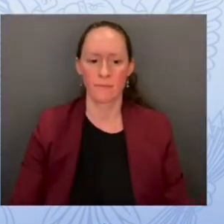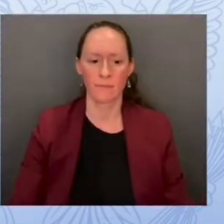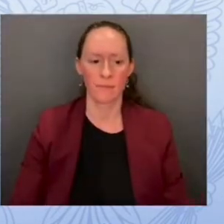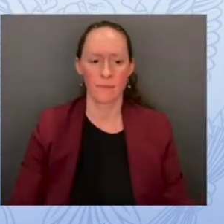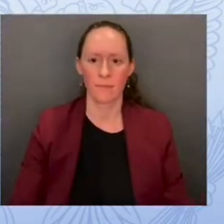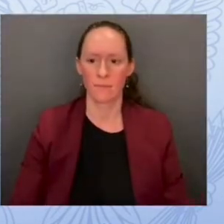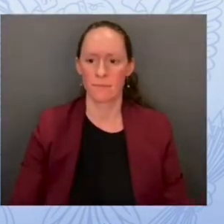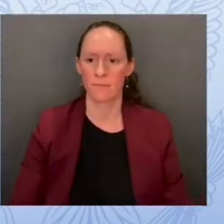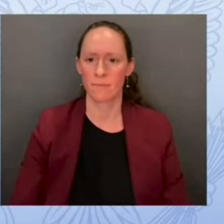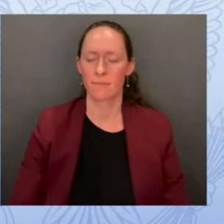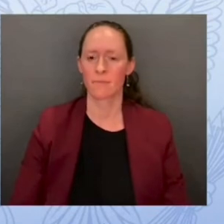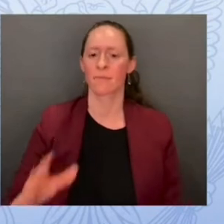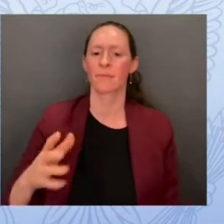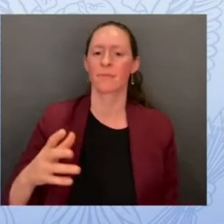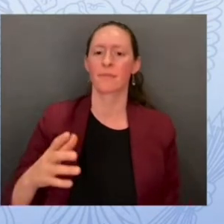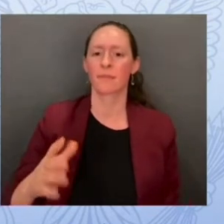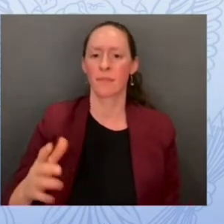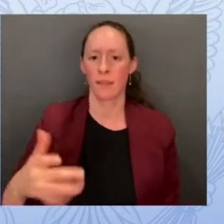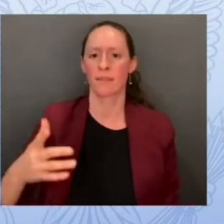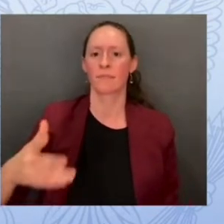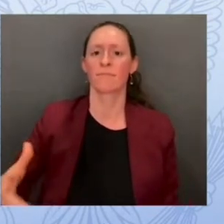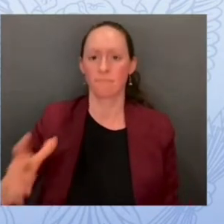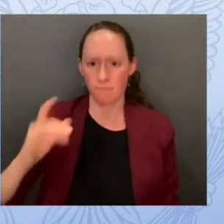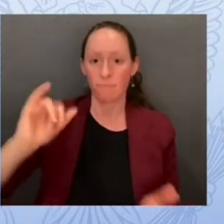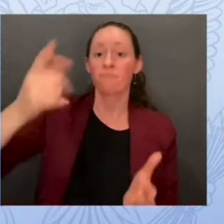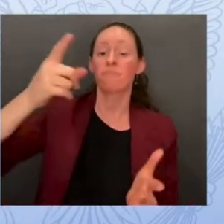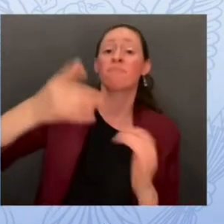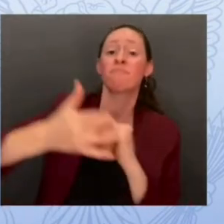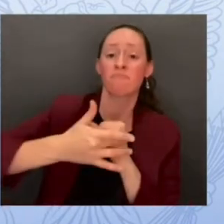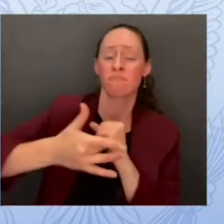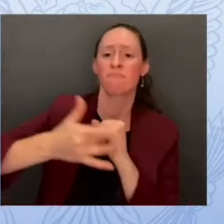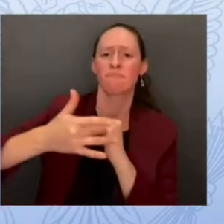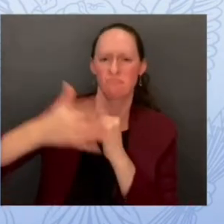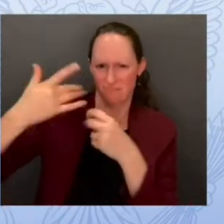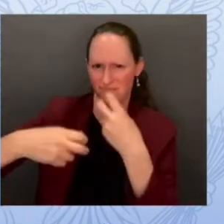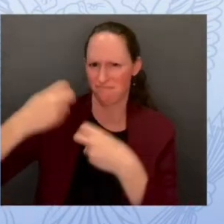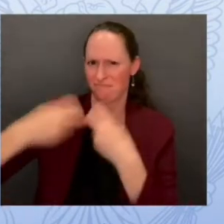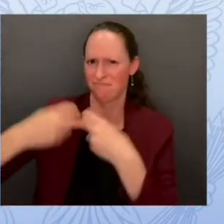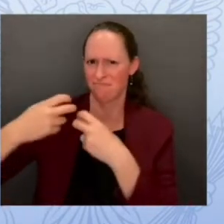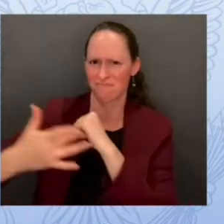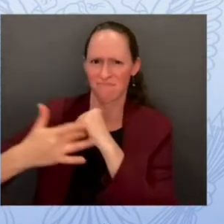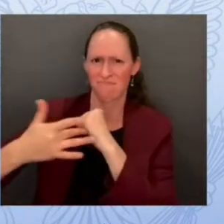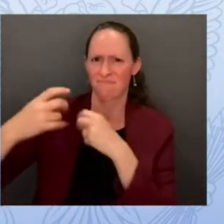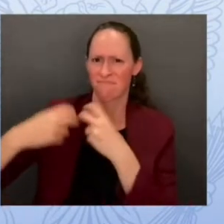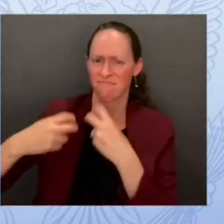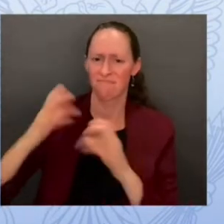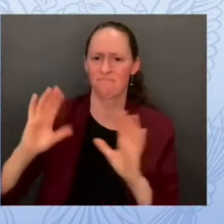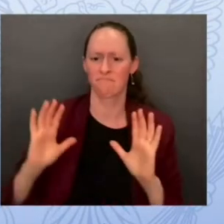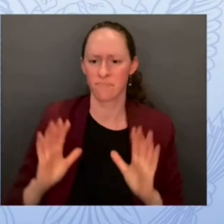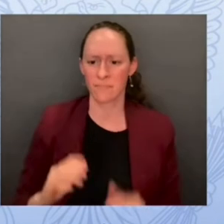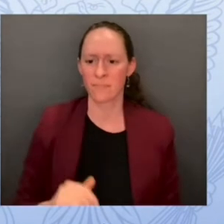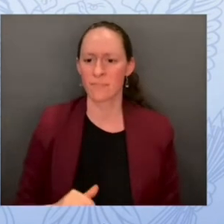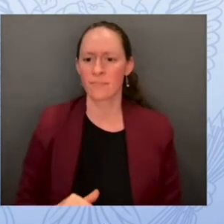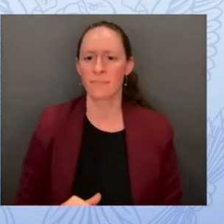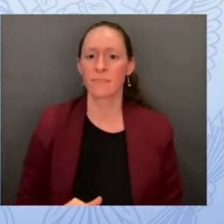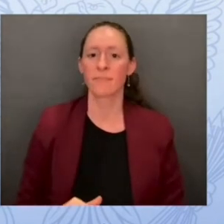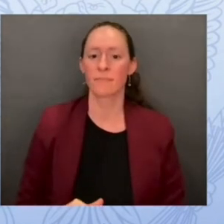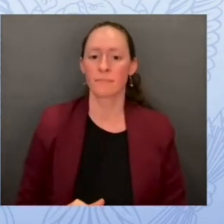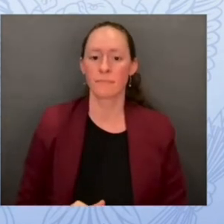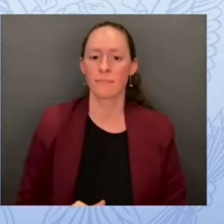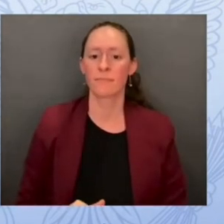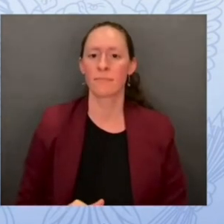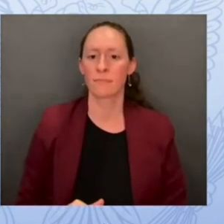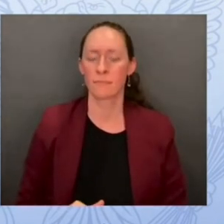the department of education deputy secretary martin to uh national security council i remember a phone